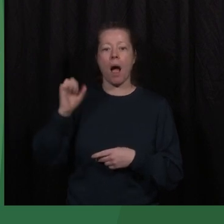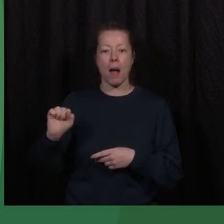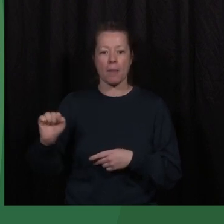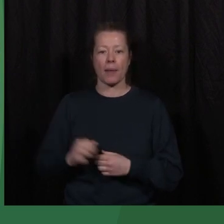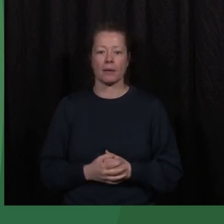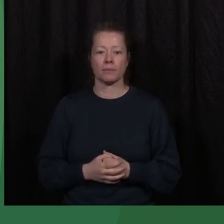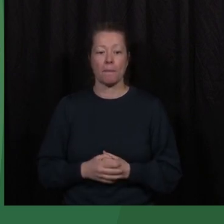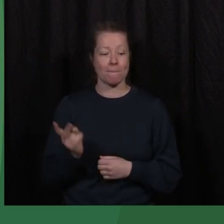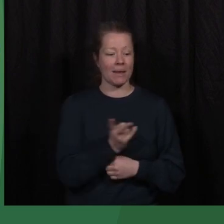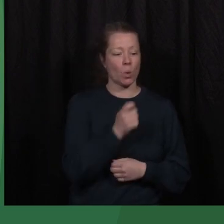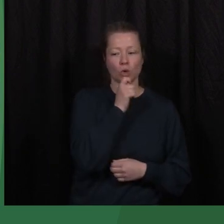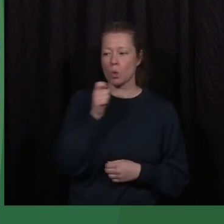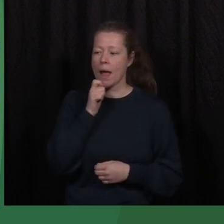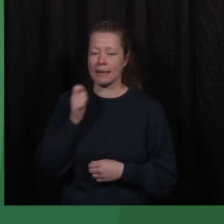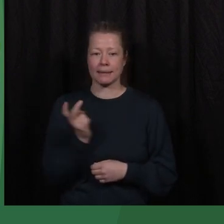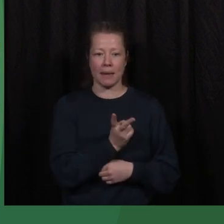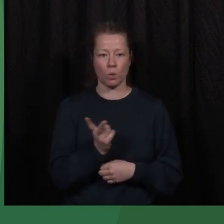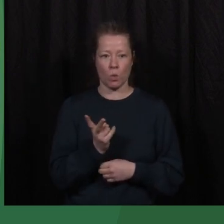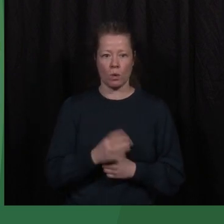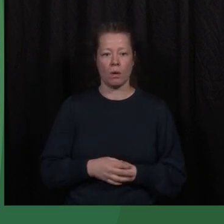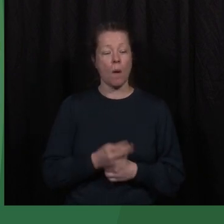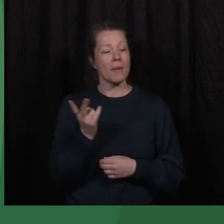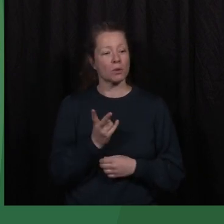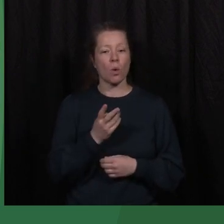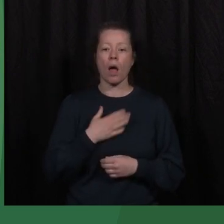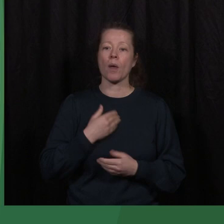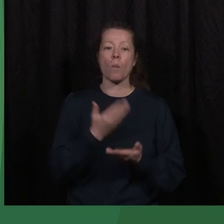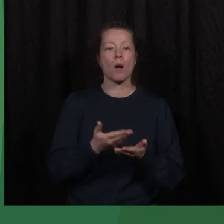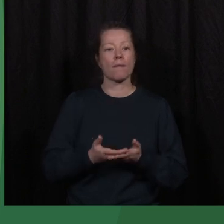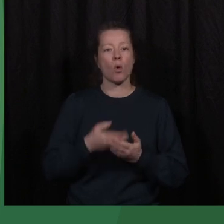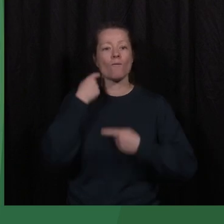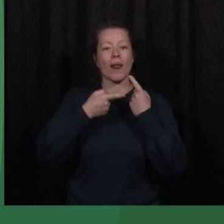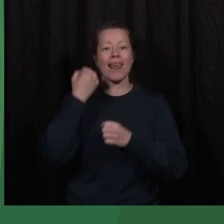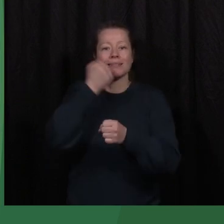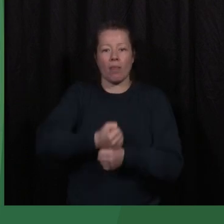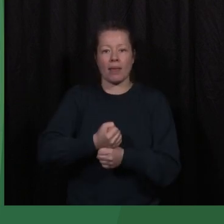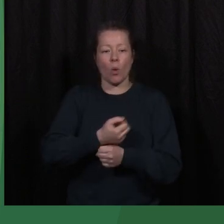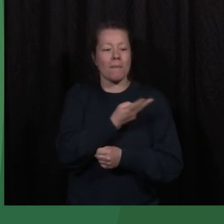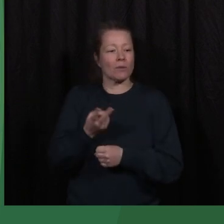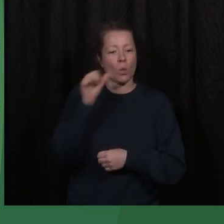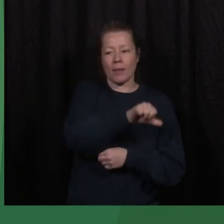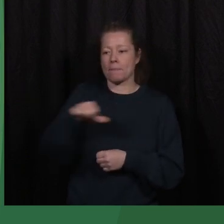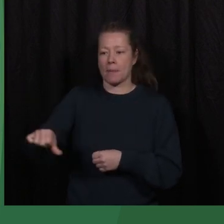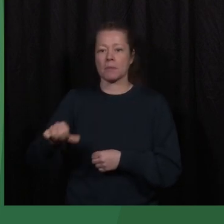Both were journalists. Both had the job of telling the truth, and both were killed for it.